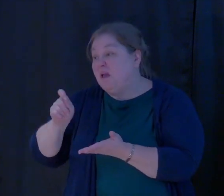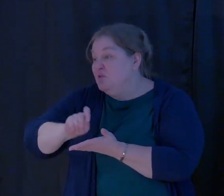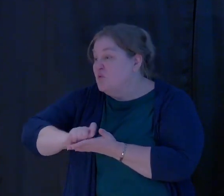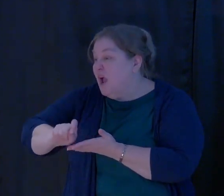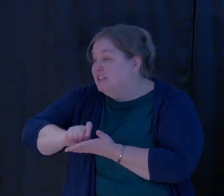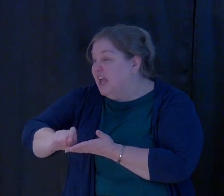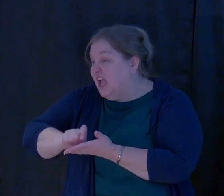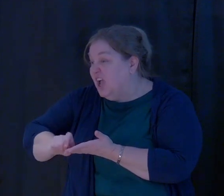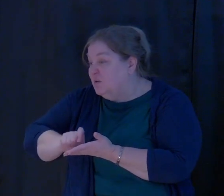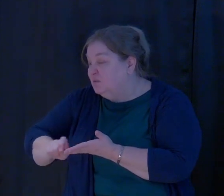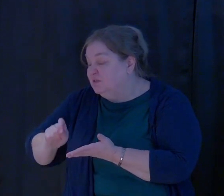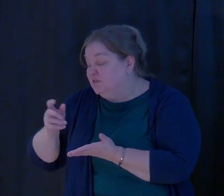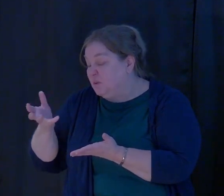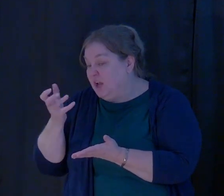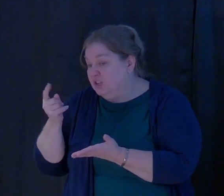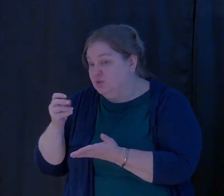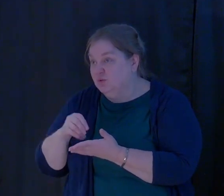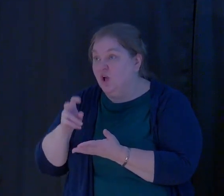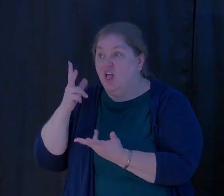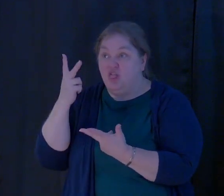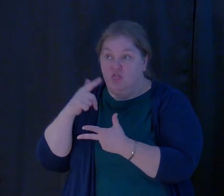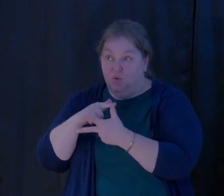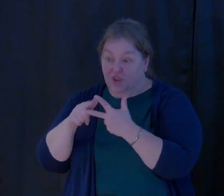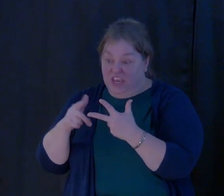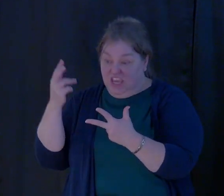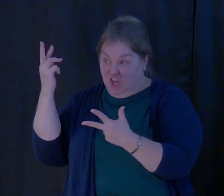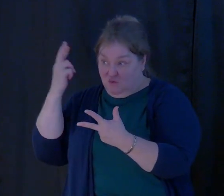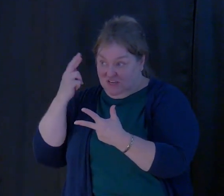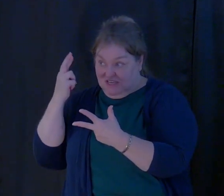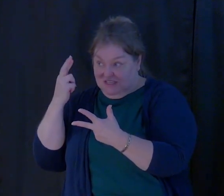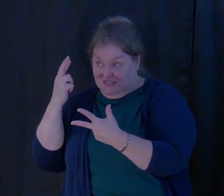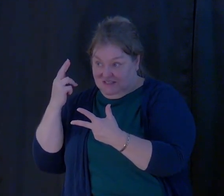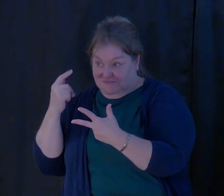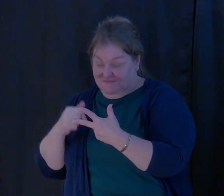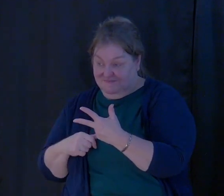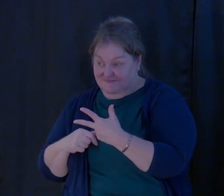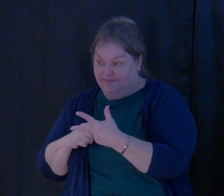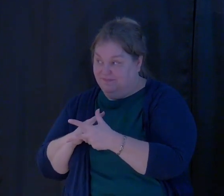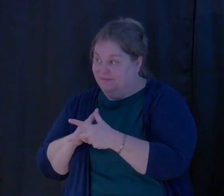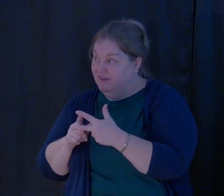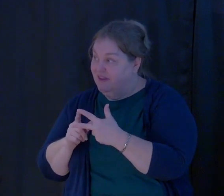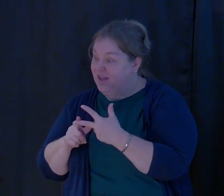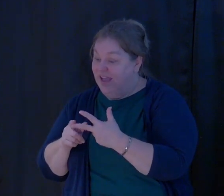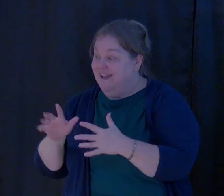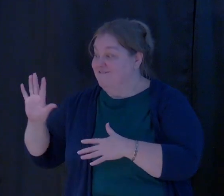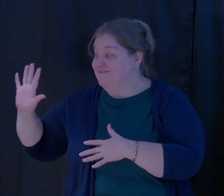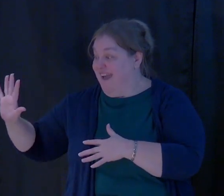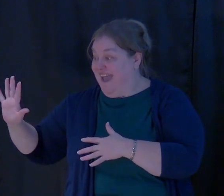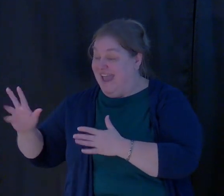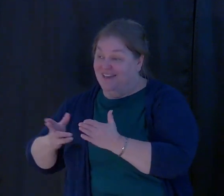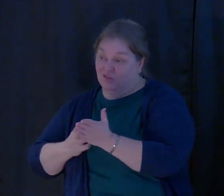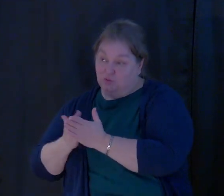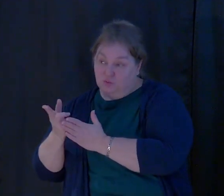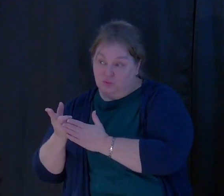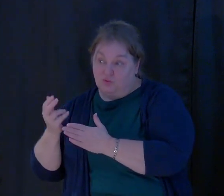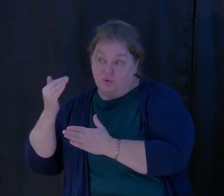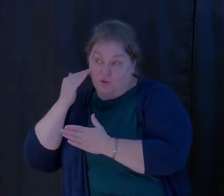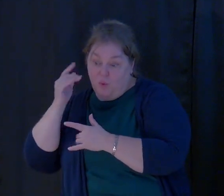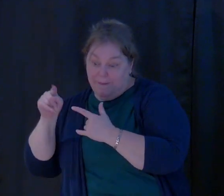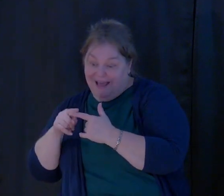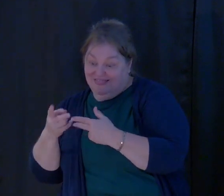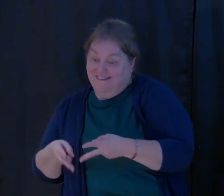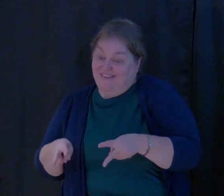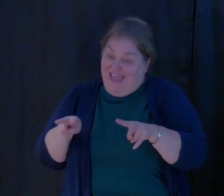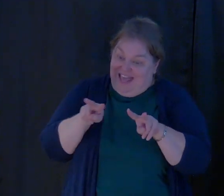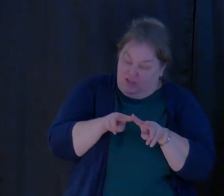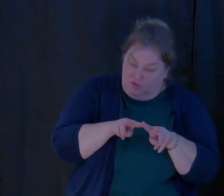pencil because we're going to look at three reasons that we are valuable to God. We're going to look at five truths to know about that value.